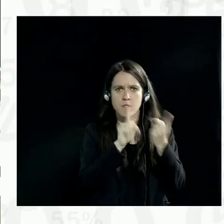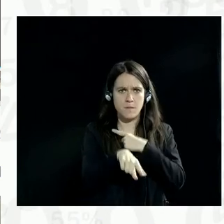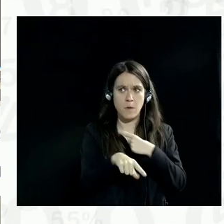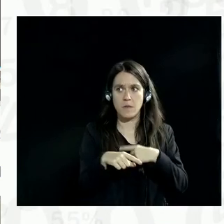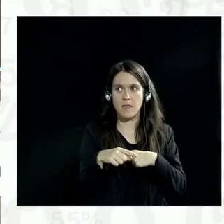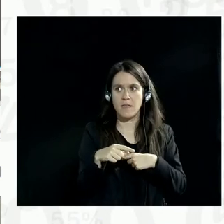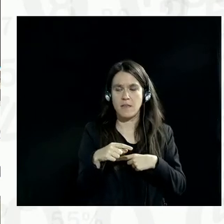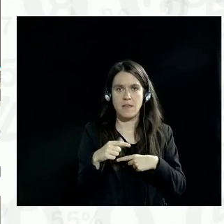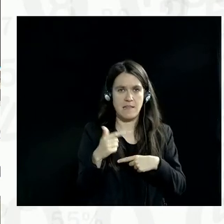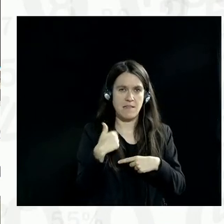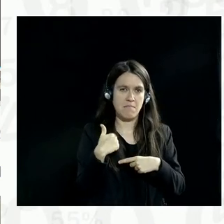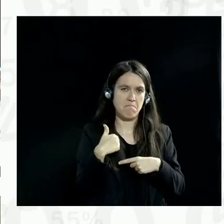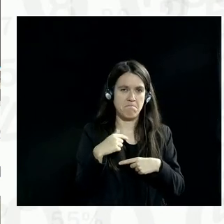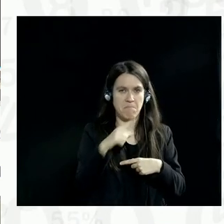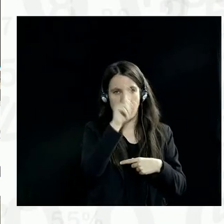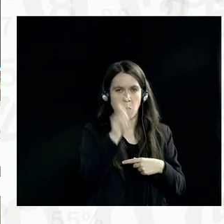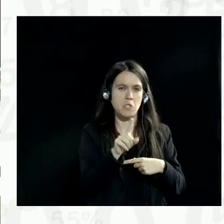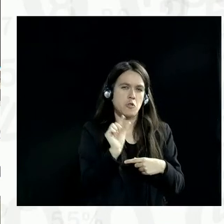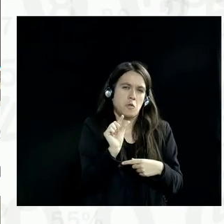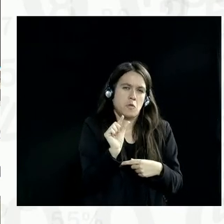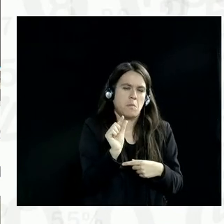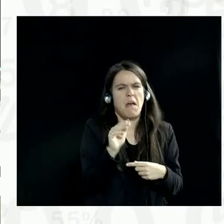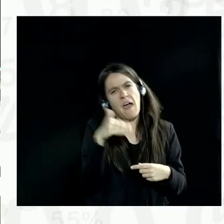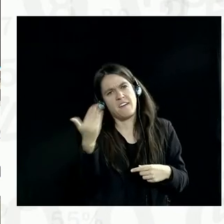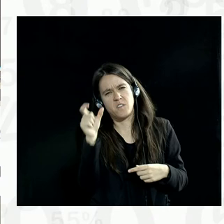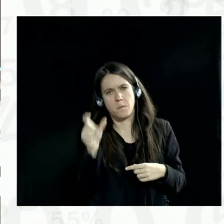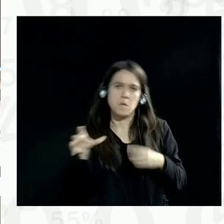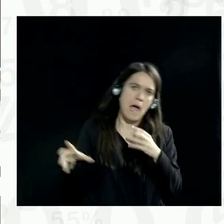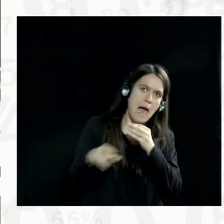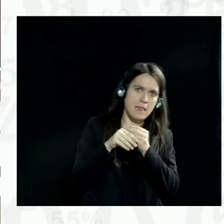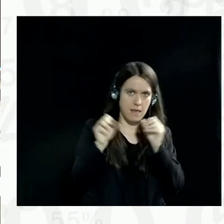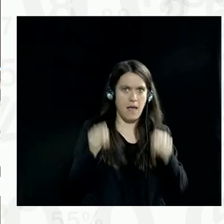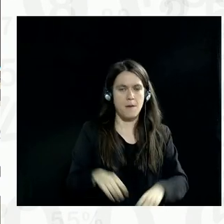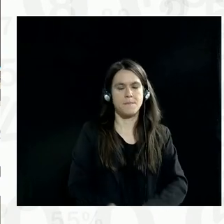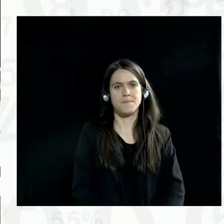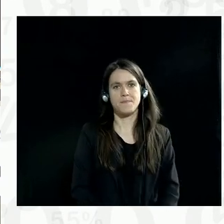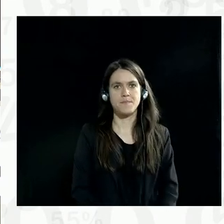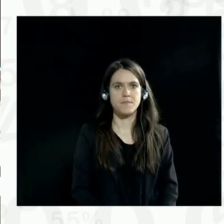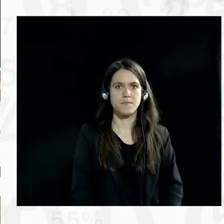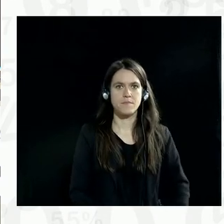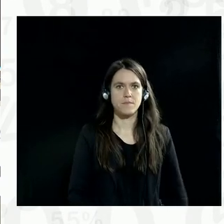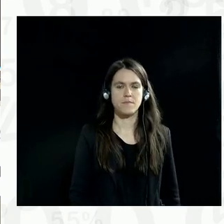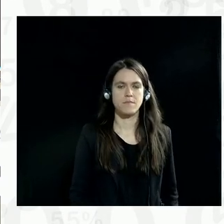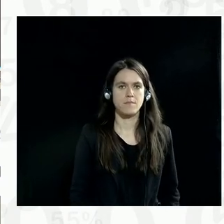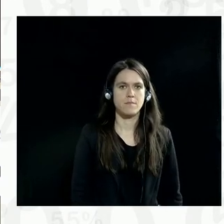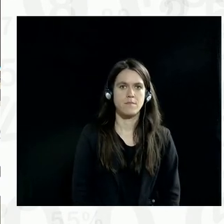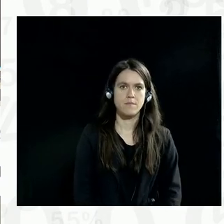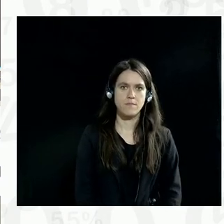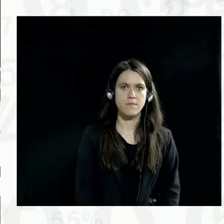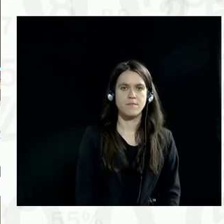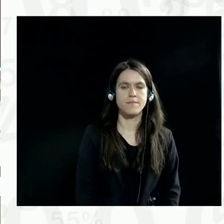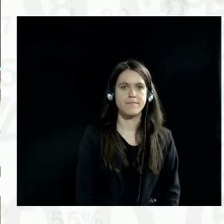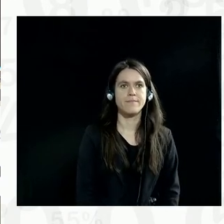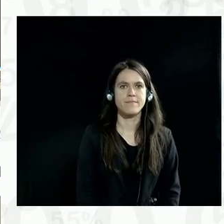leave some parts of that question better to Judisha, to the NSO. So in regards to the use of